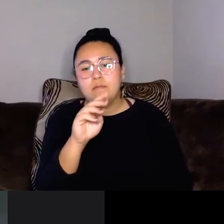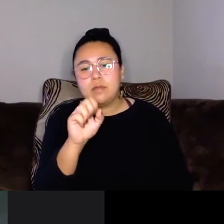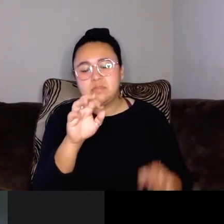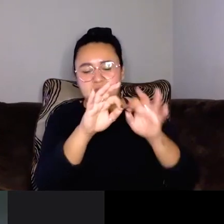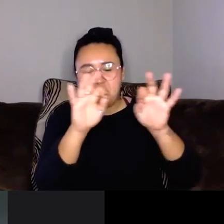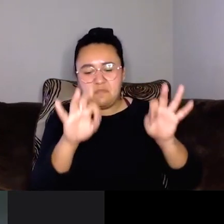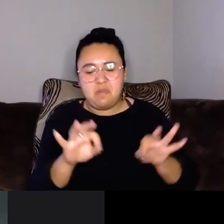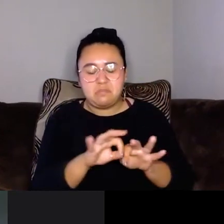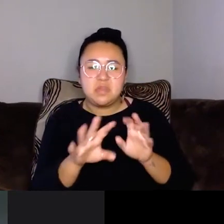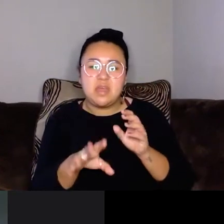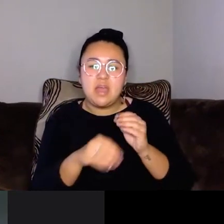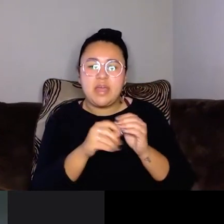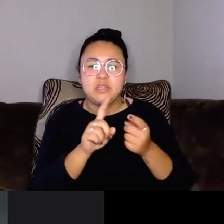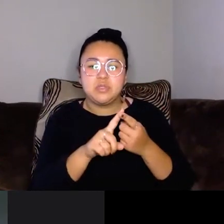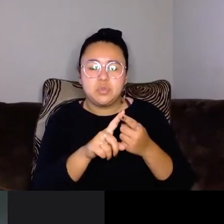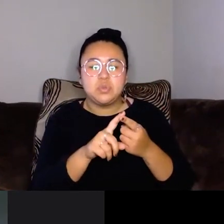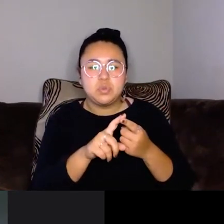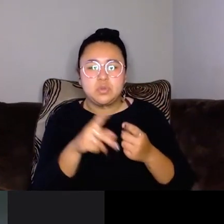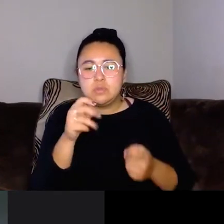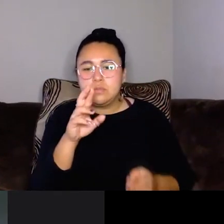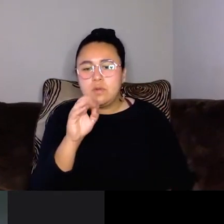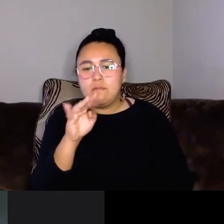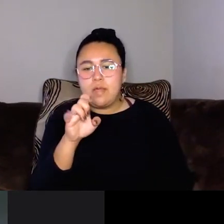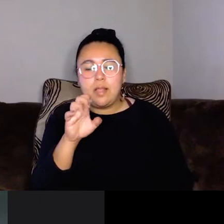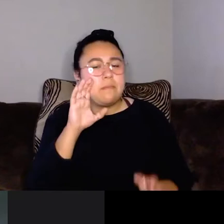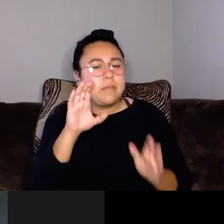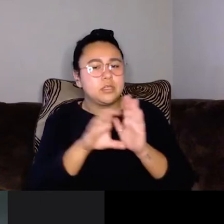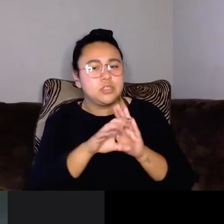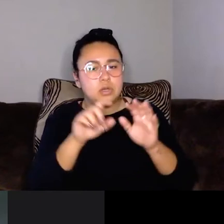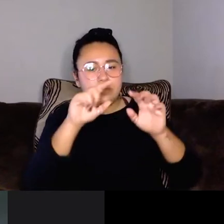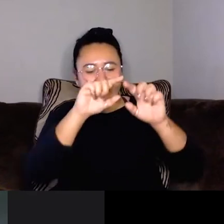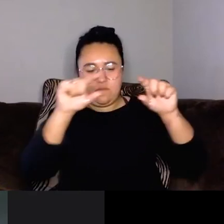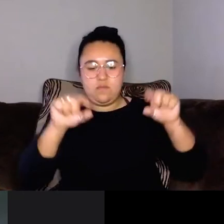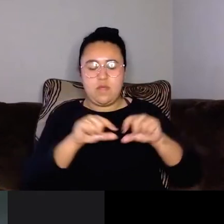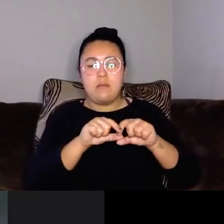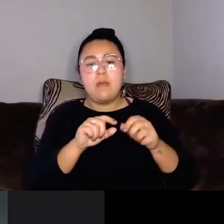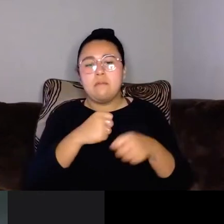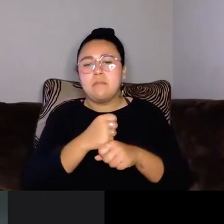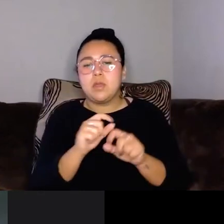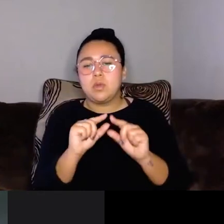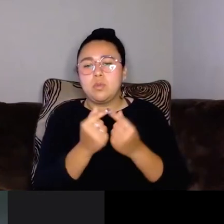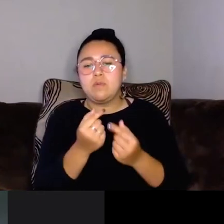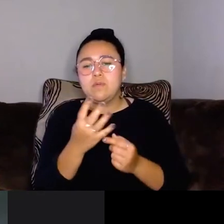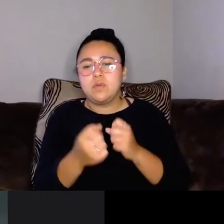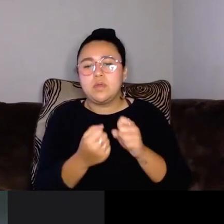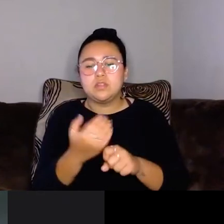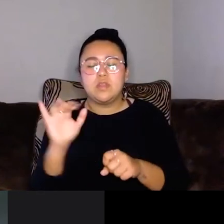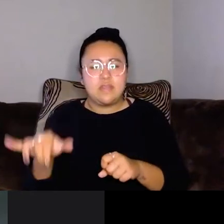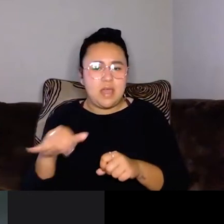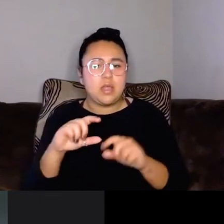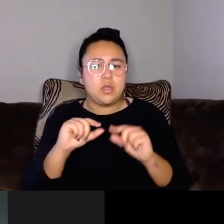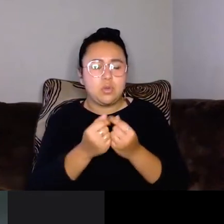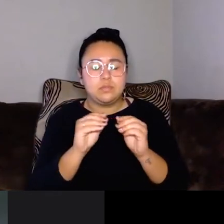to your profile pictures. I created a group a few years ago when I started that, and that group has expanded.